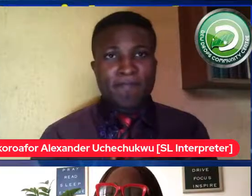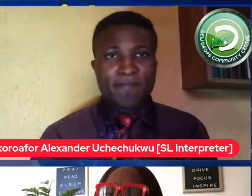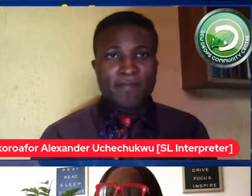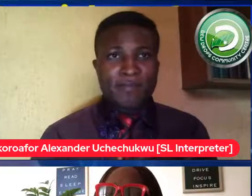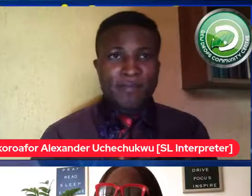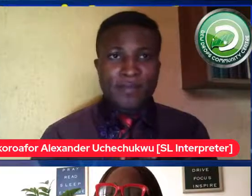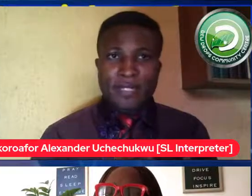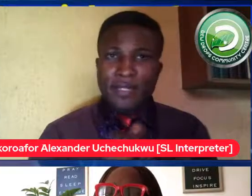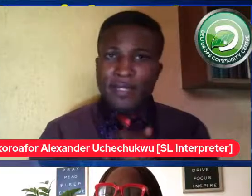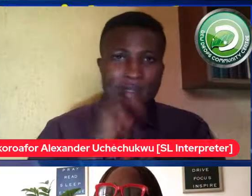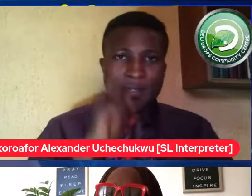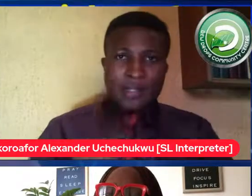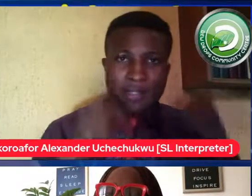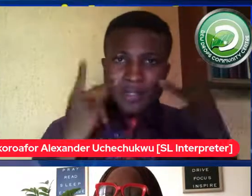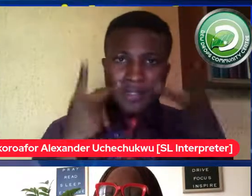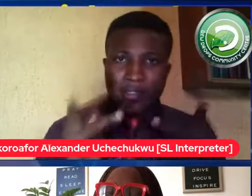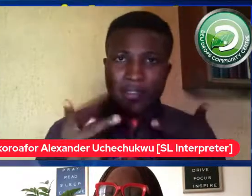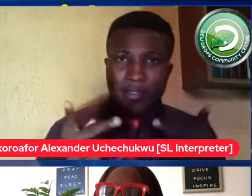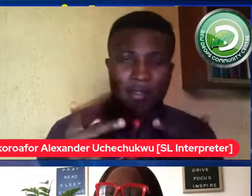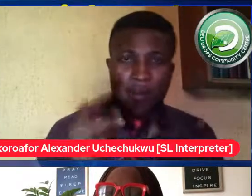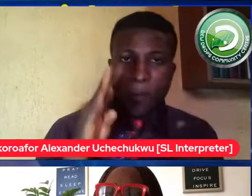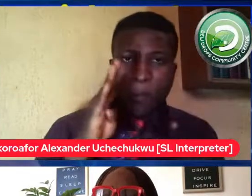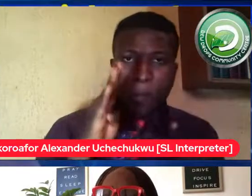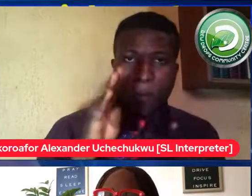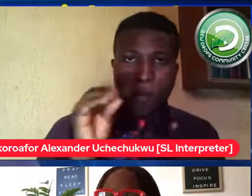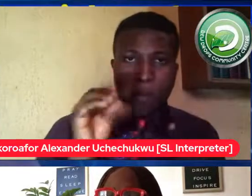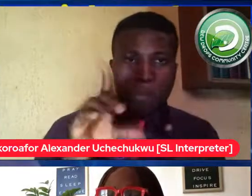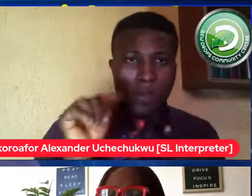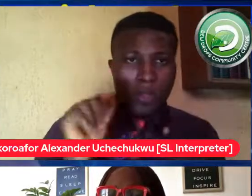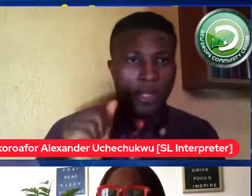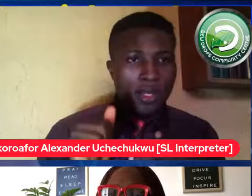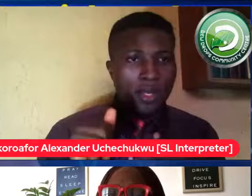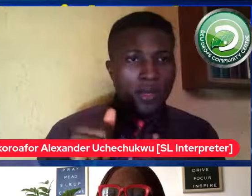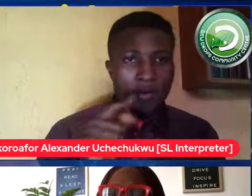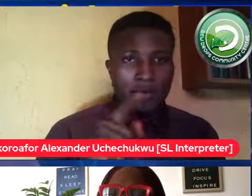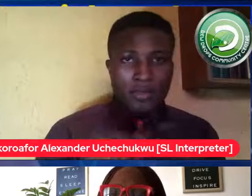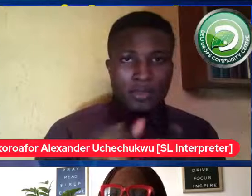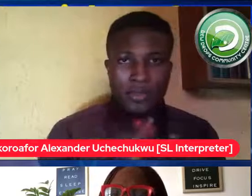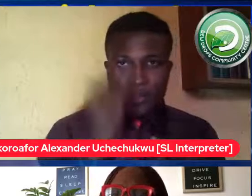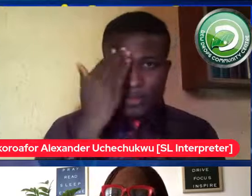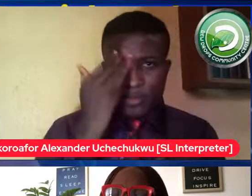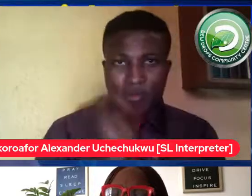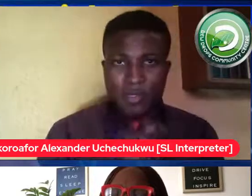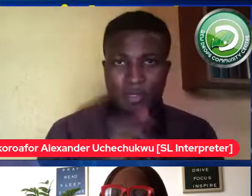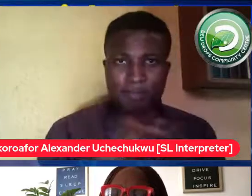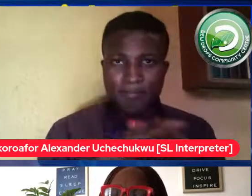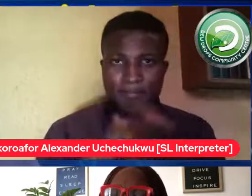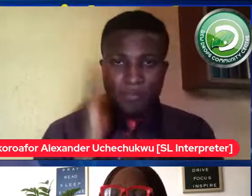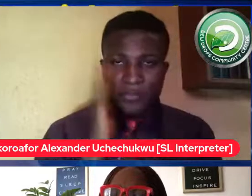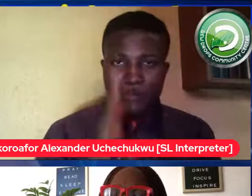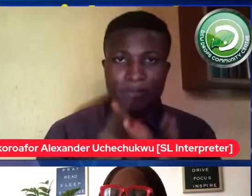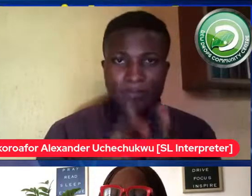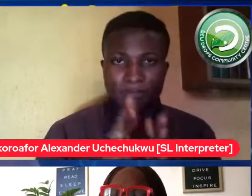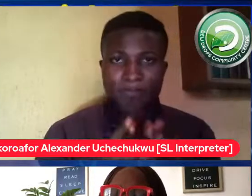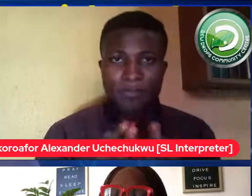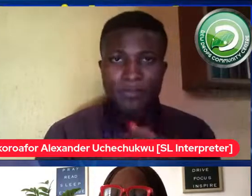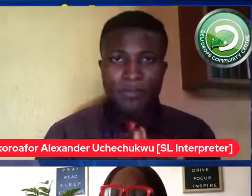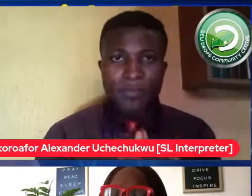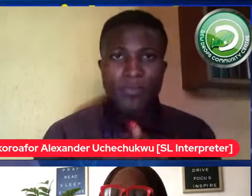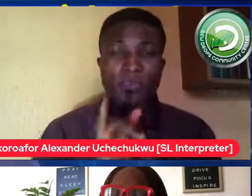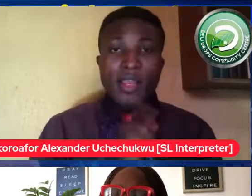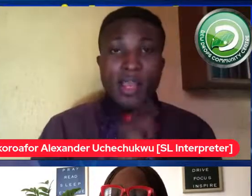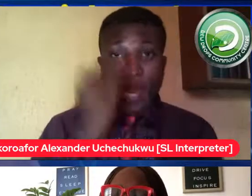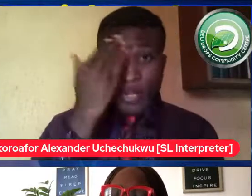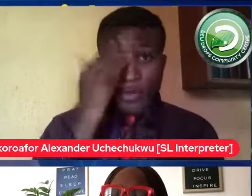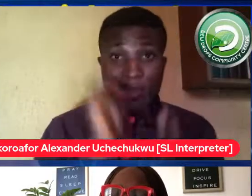sure my system will while we're having this conversation I know there was something I heard and this is a true life story